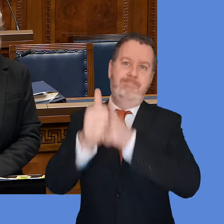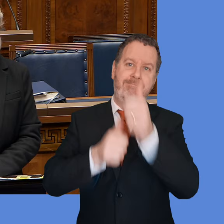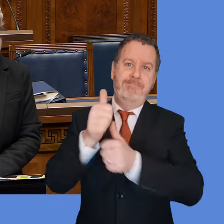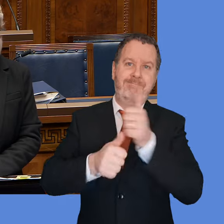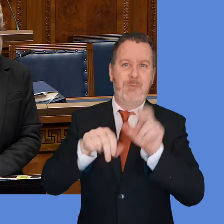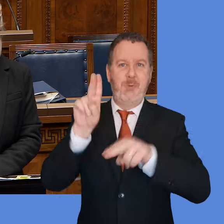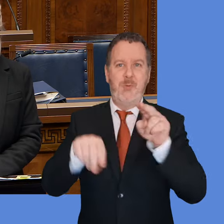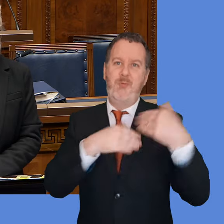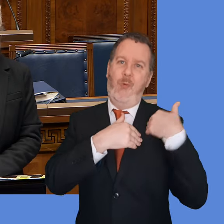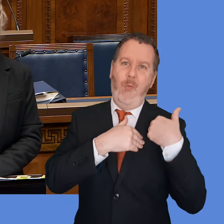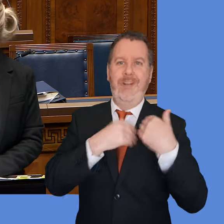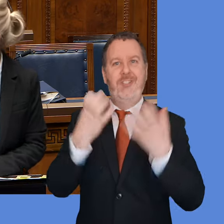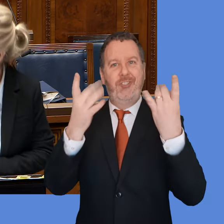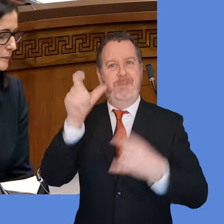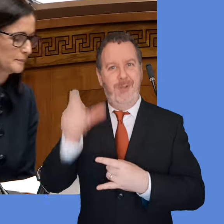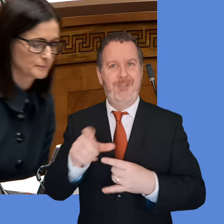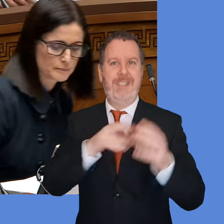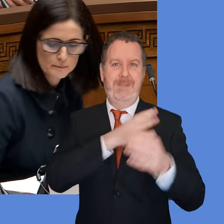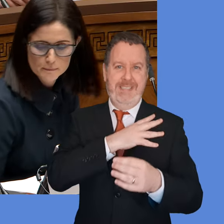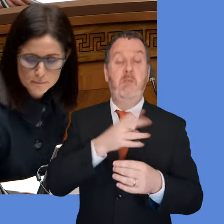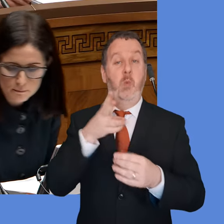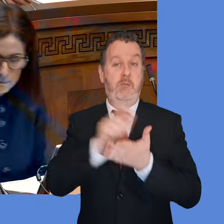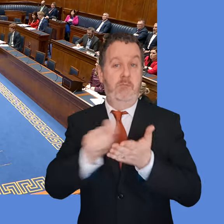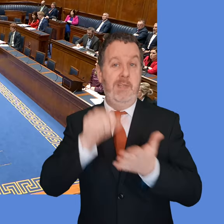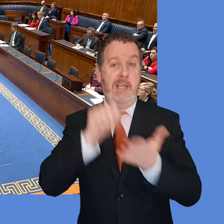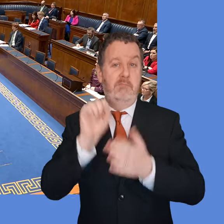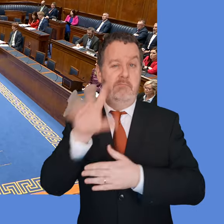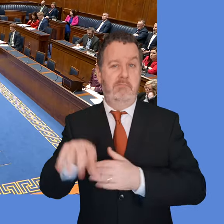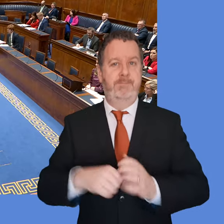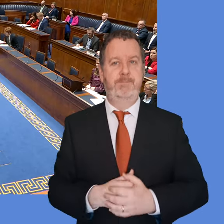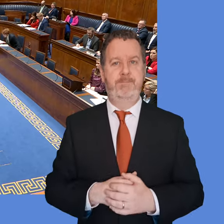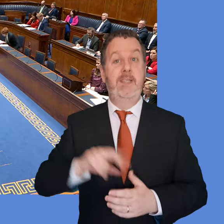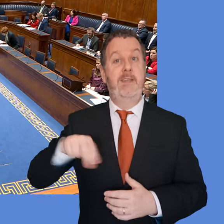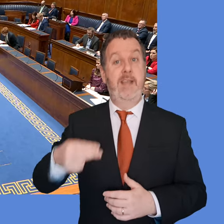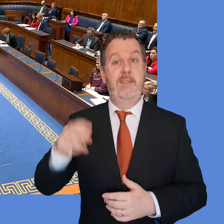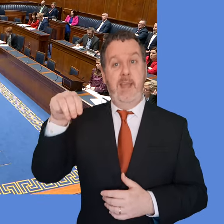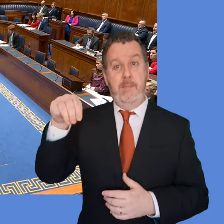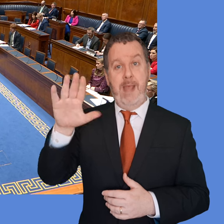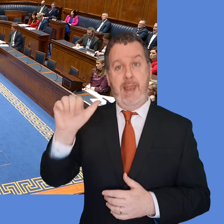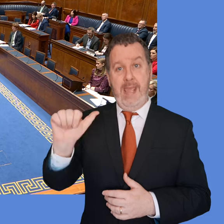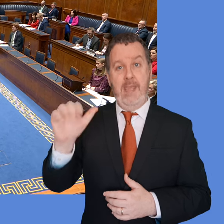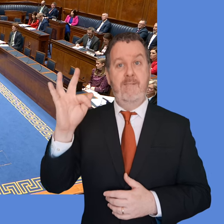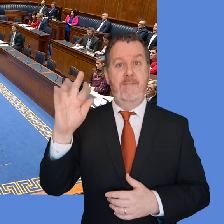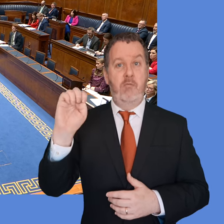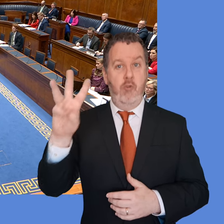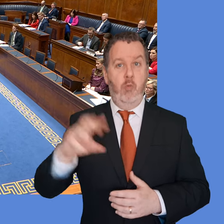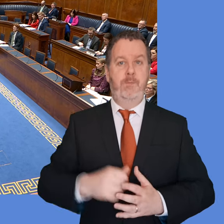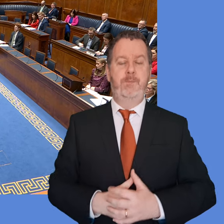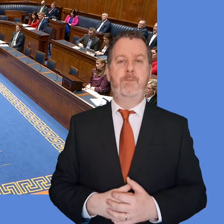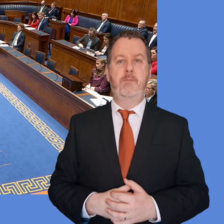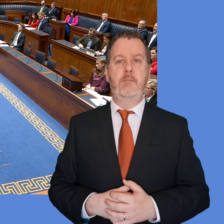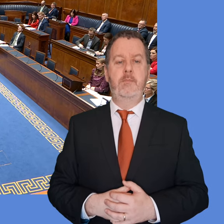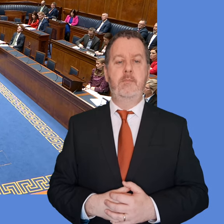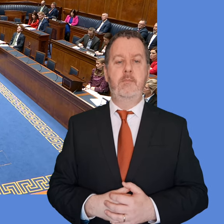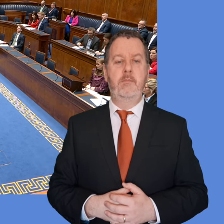in your role, but certainly we'll write that out to you. Paul Fruit. If the First Minister is truly a First Minister for